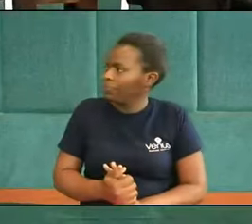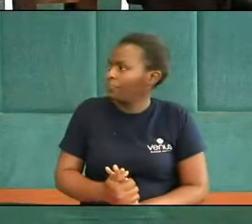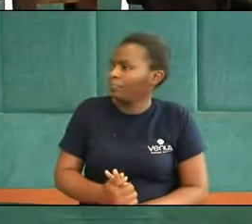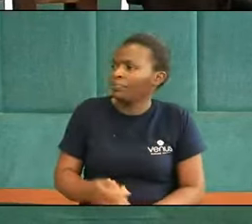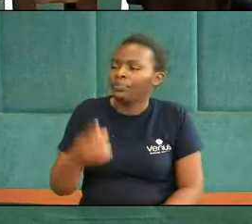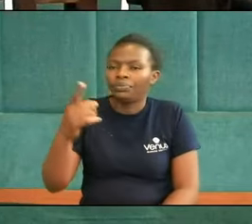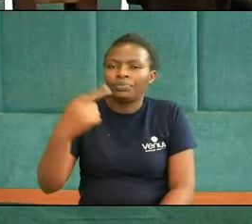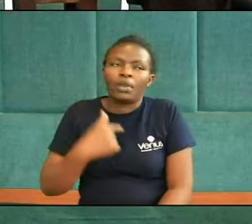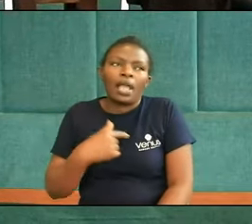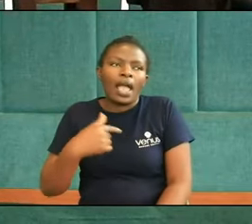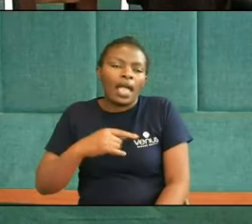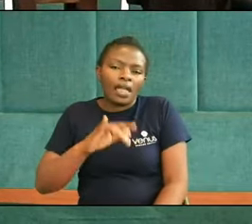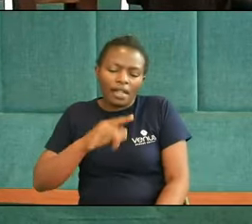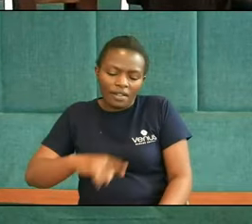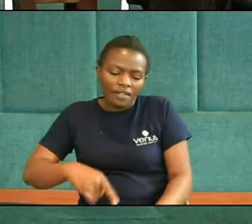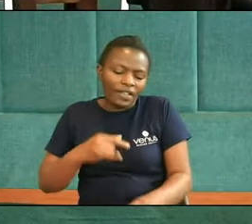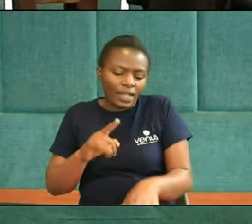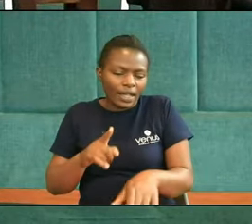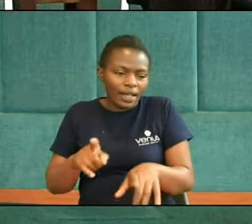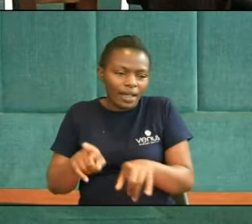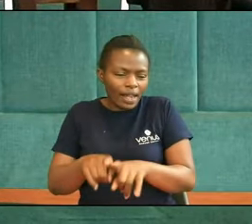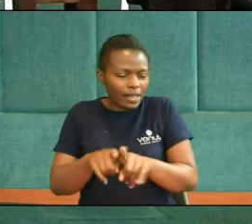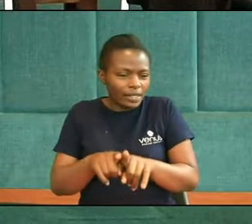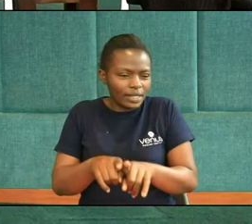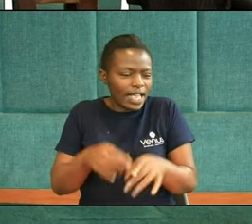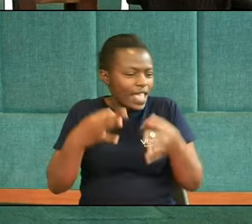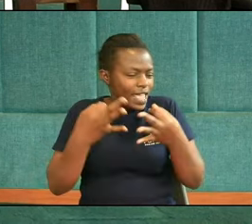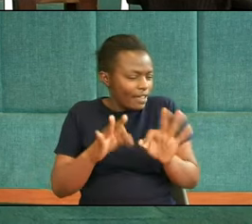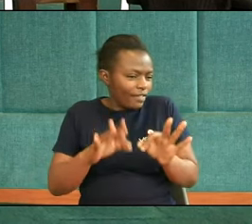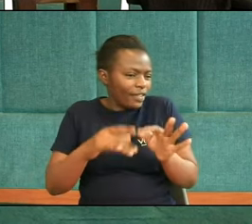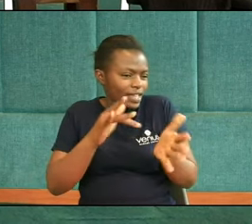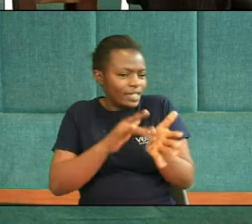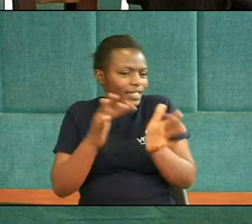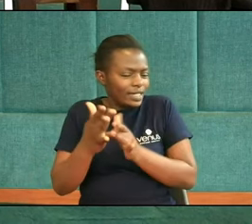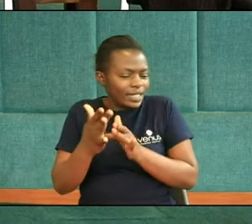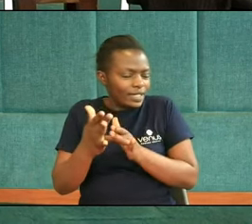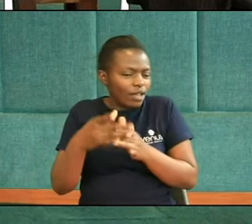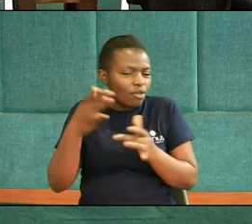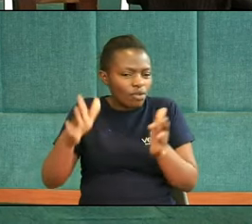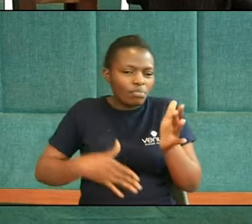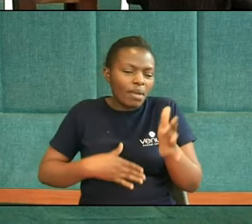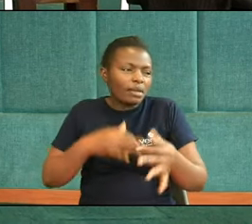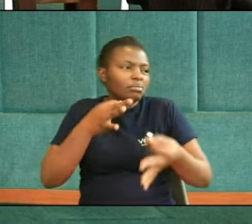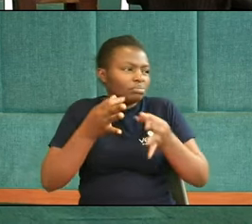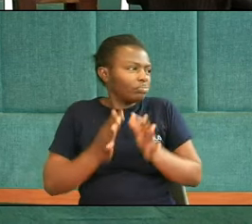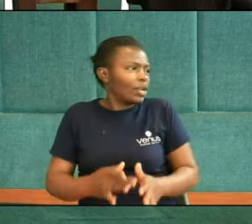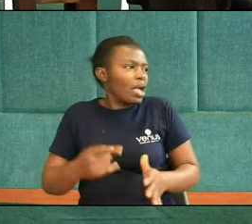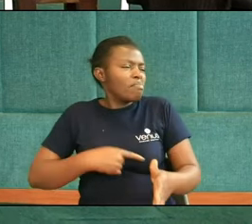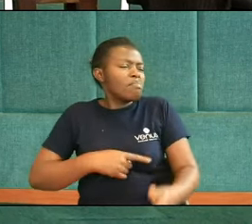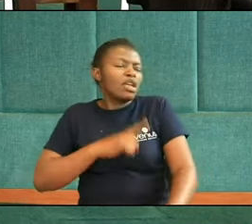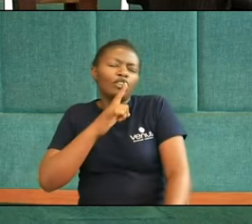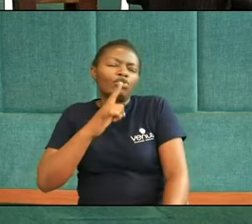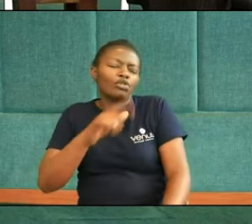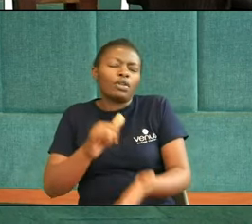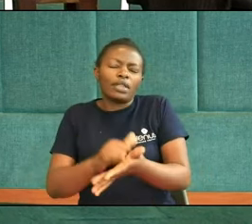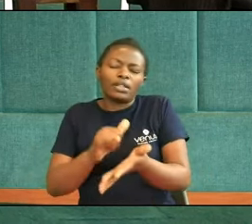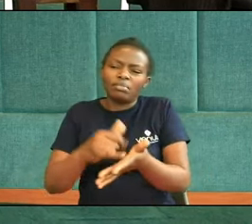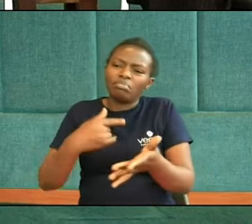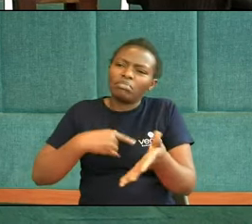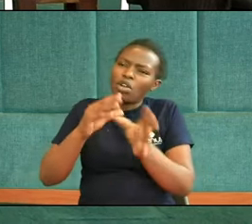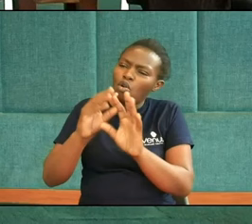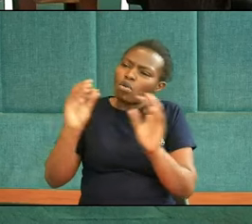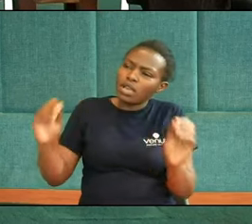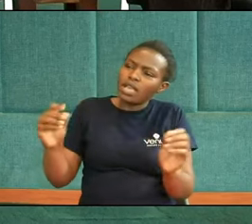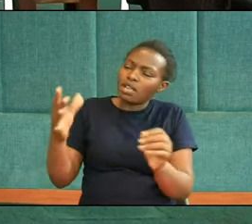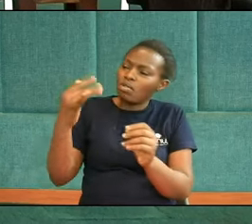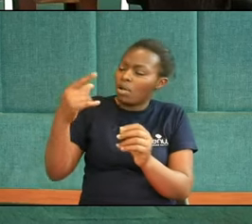I feel like If Jesus was my advocate I'd be So assured That I am okay Because We know